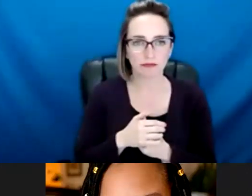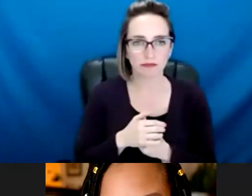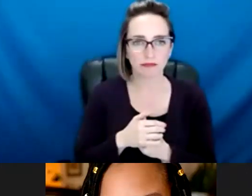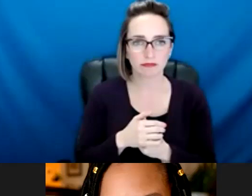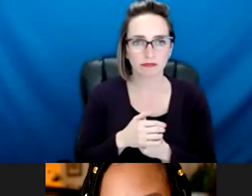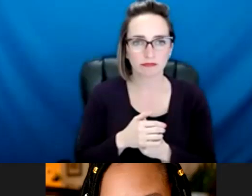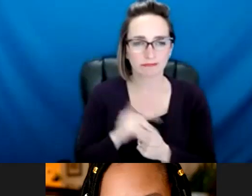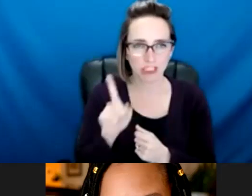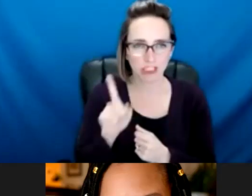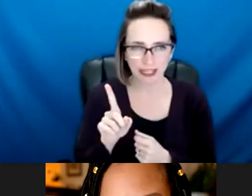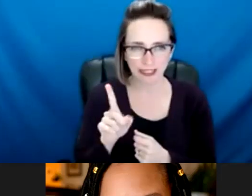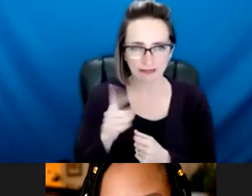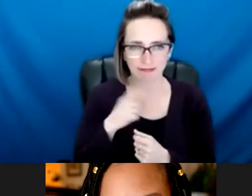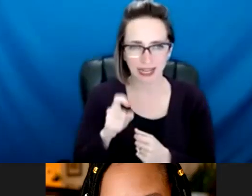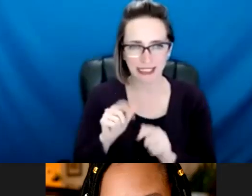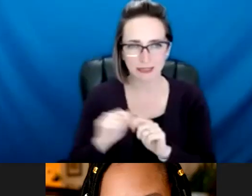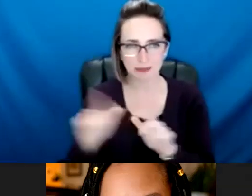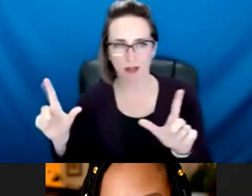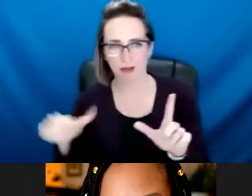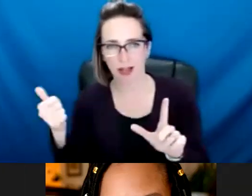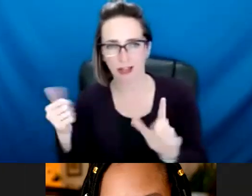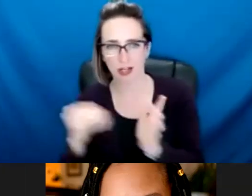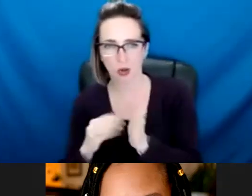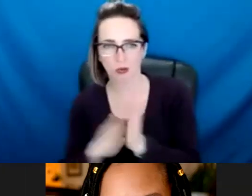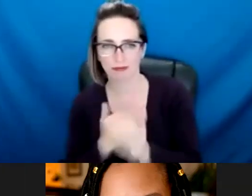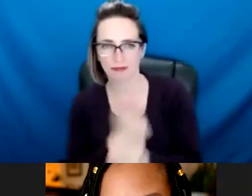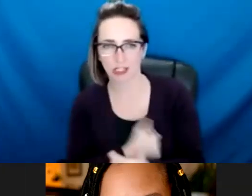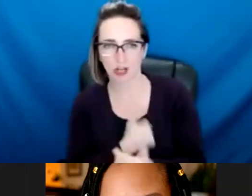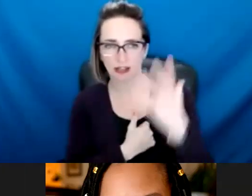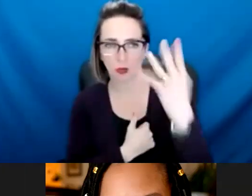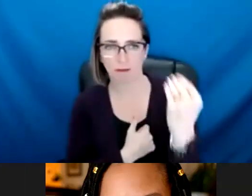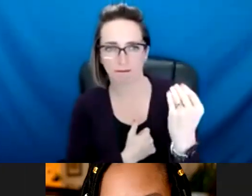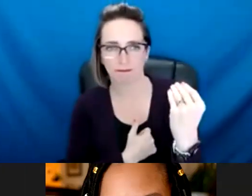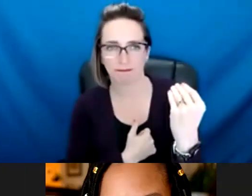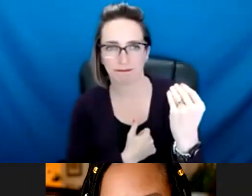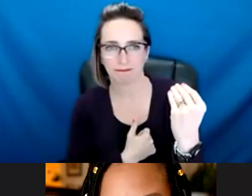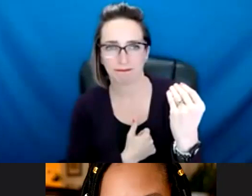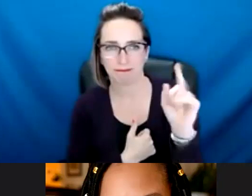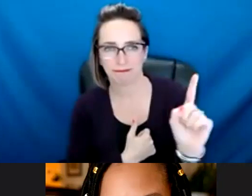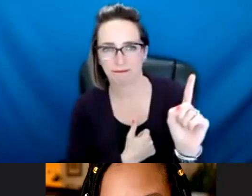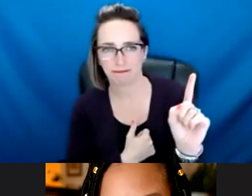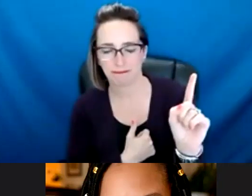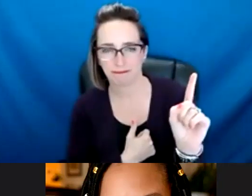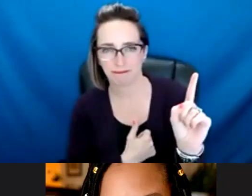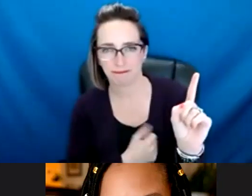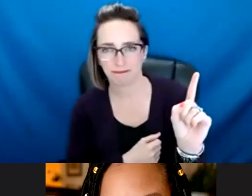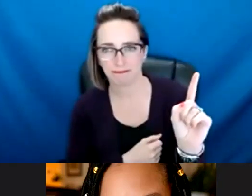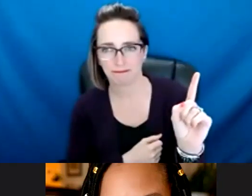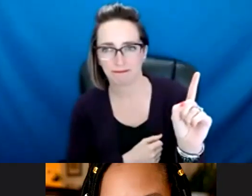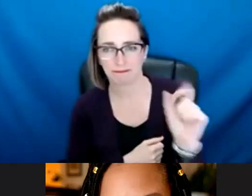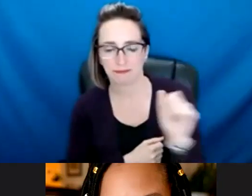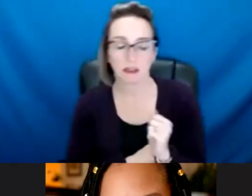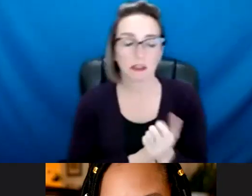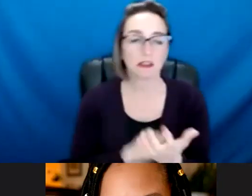pull up, uh, another note here. So apologize while I type, turn my screen off for just a second. Um, so